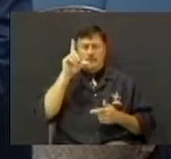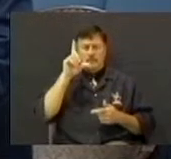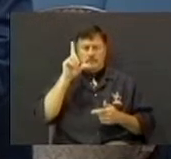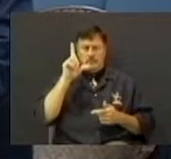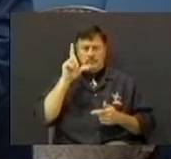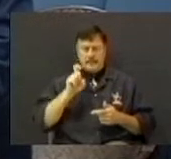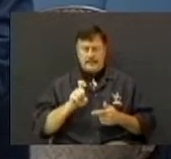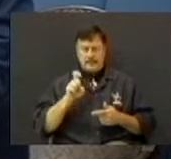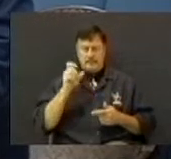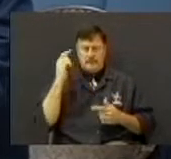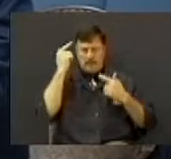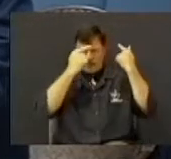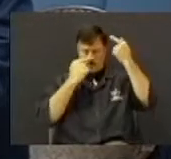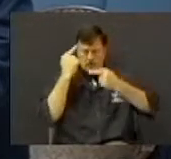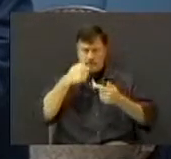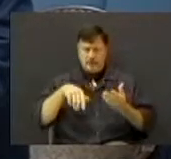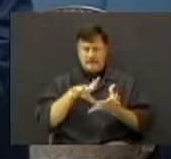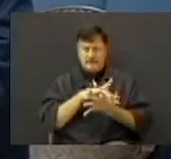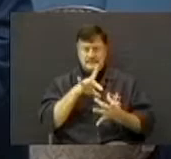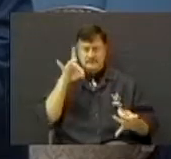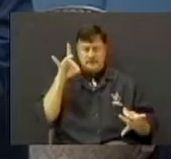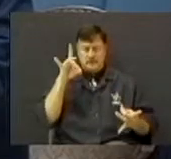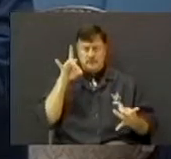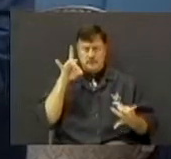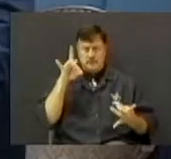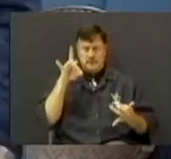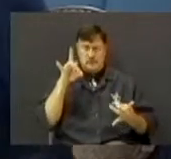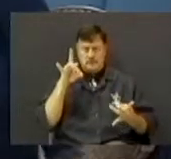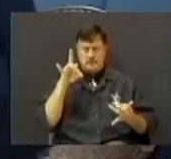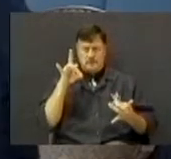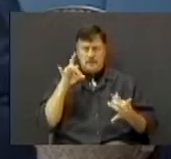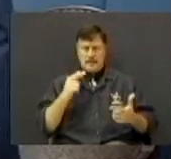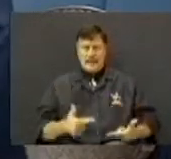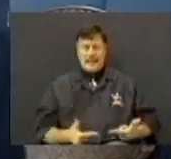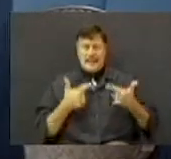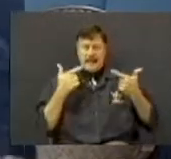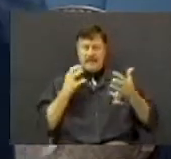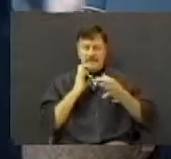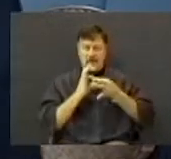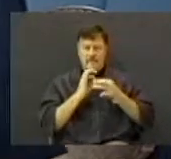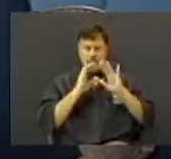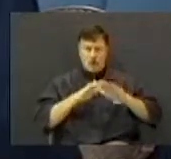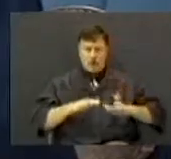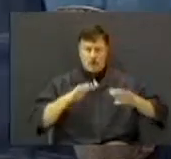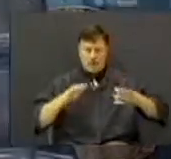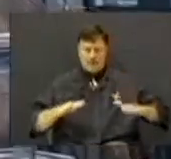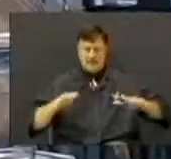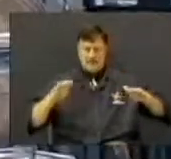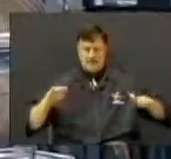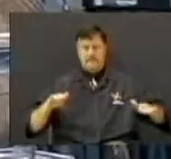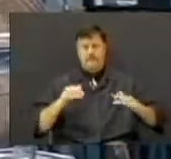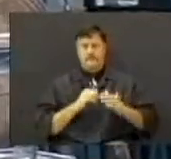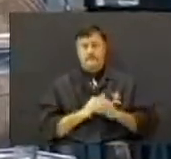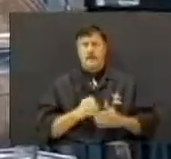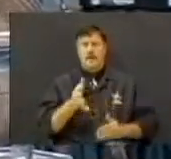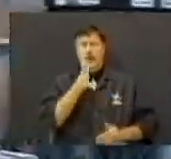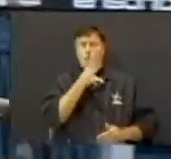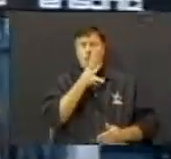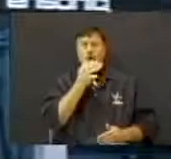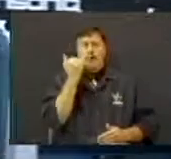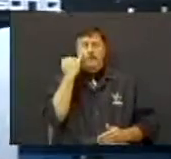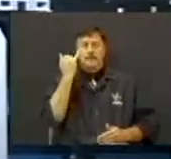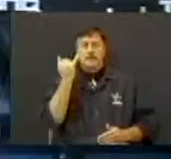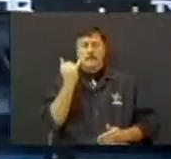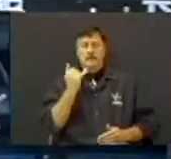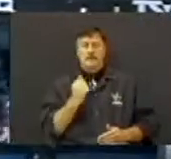-being of their children. I want to tell you what, somebody help me. Mamas, if you don't,